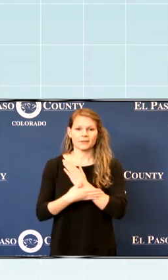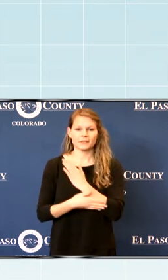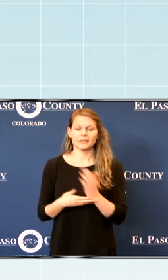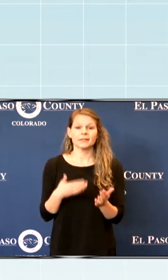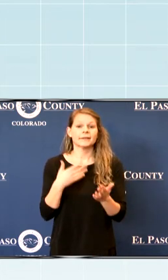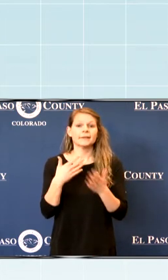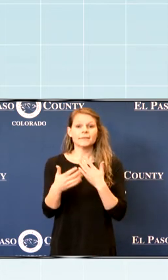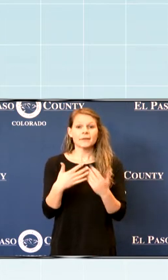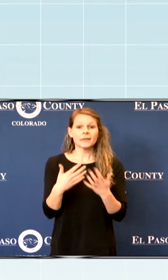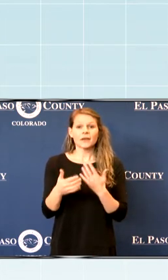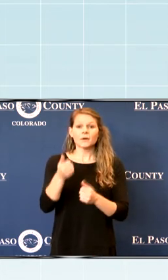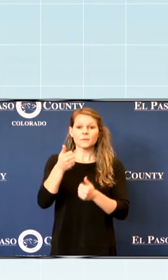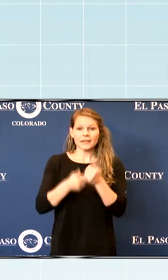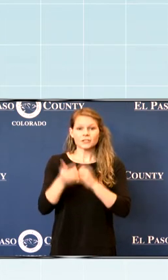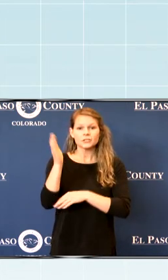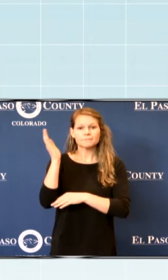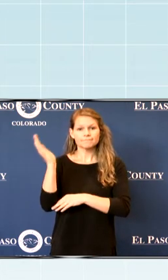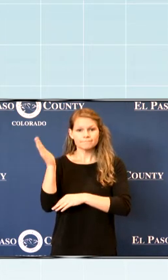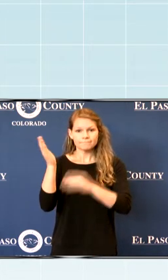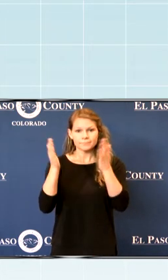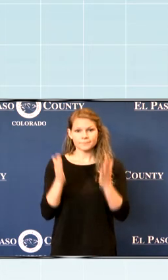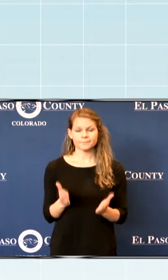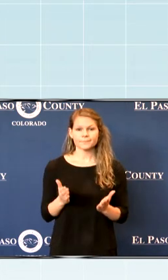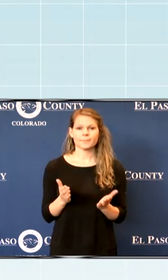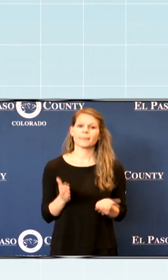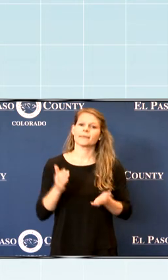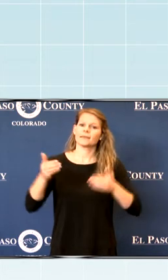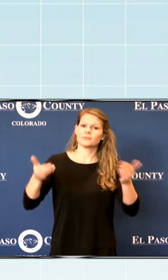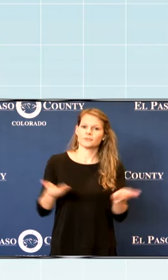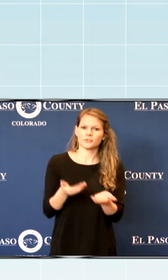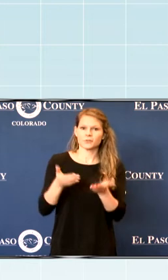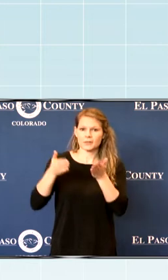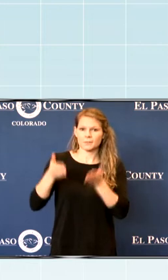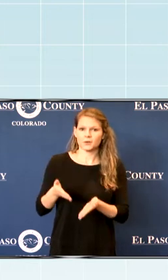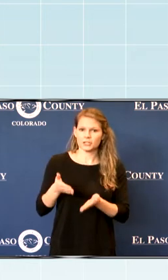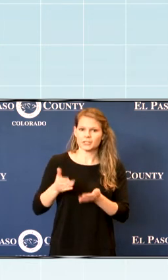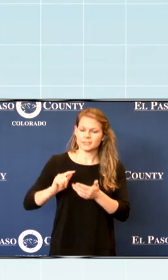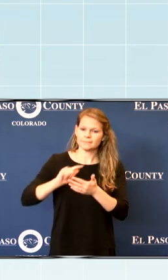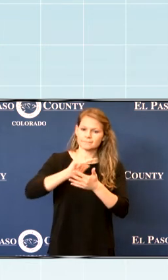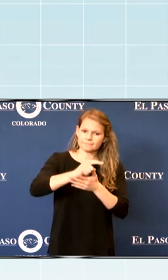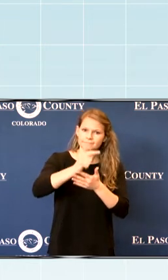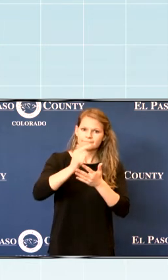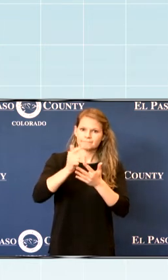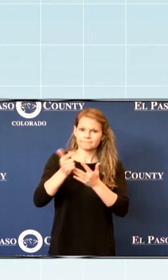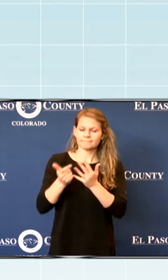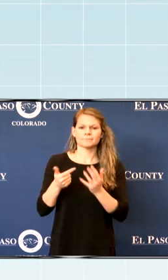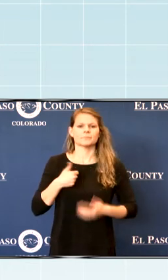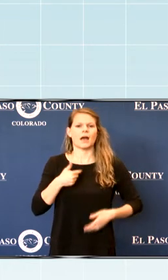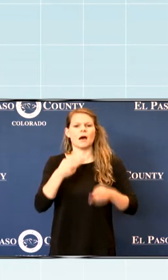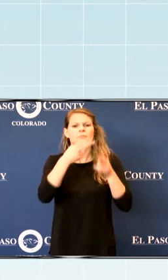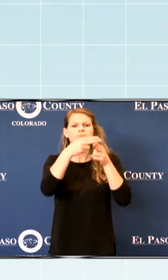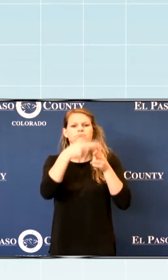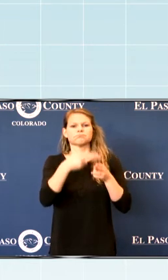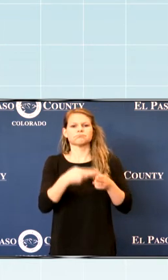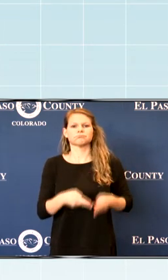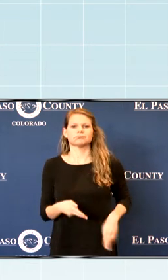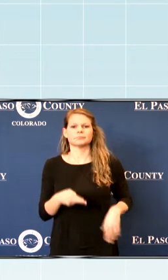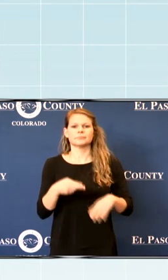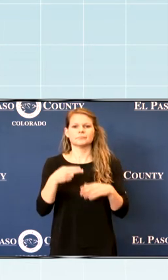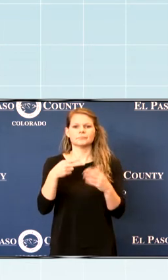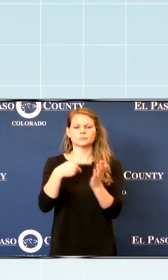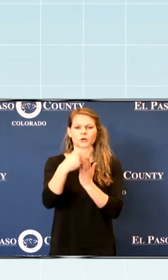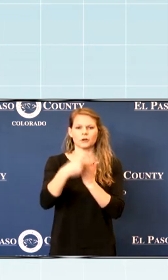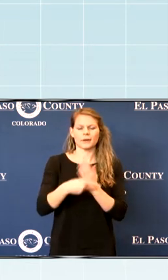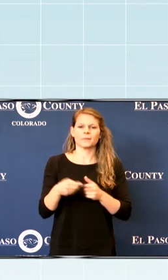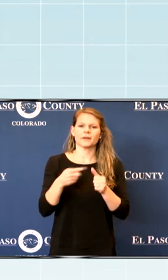each speaker is going to introduce the person that follows them, I'll give you a brief outline of the program. First, you'll hear from